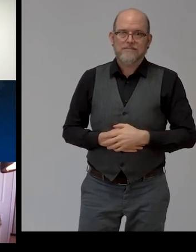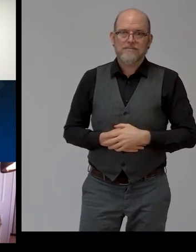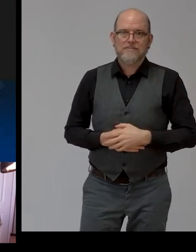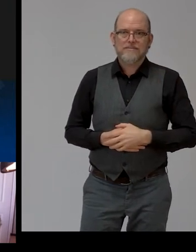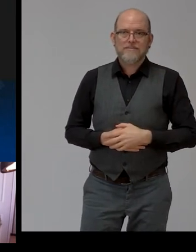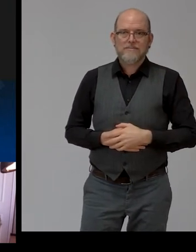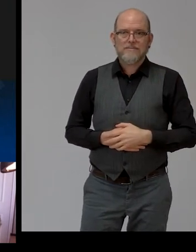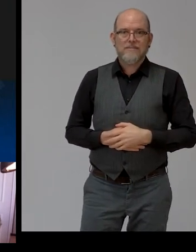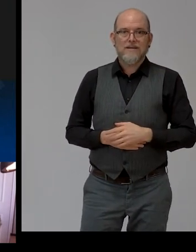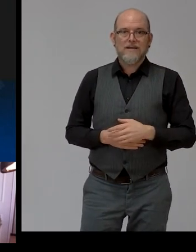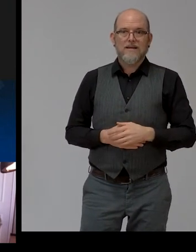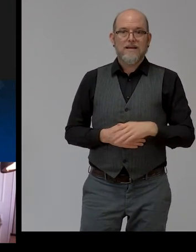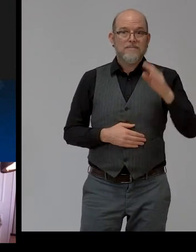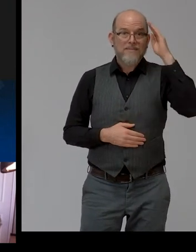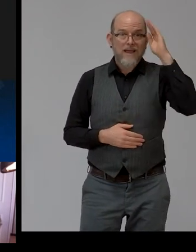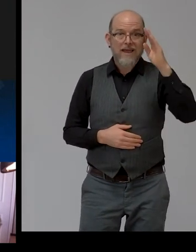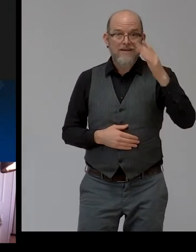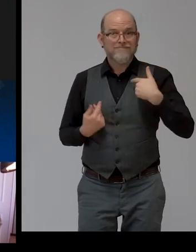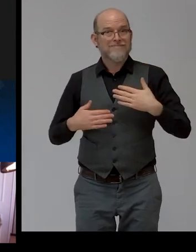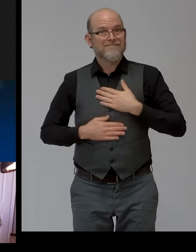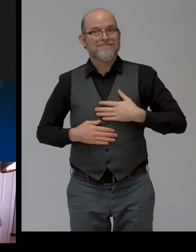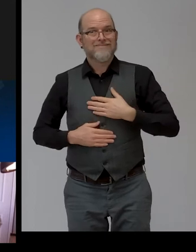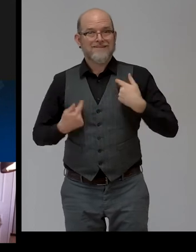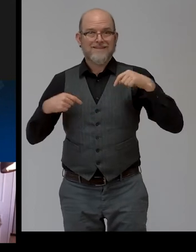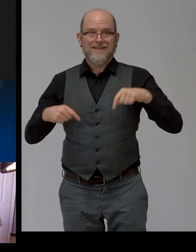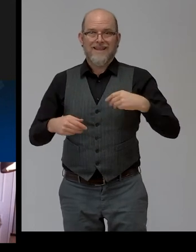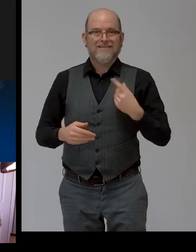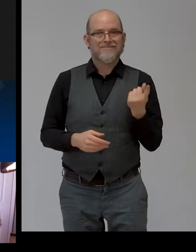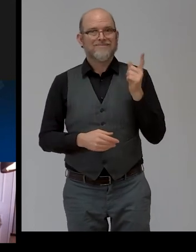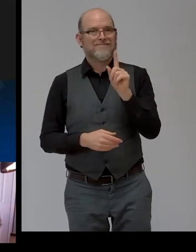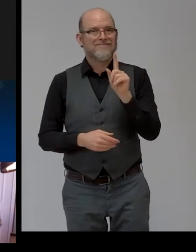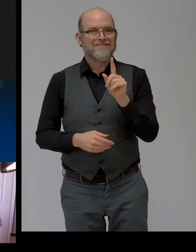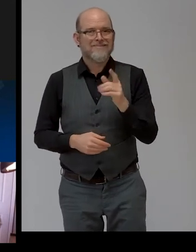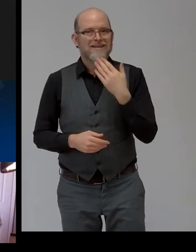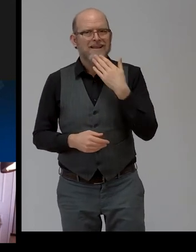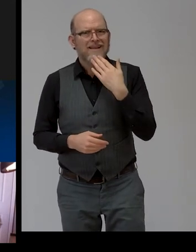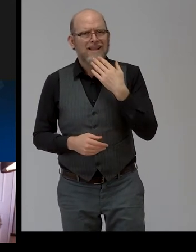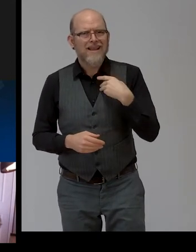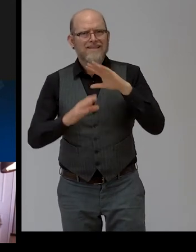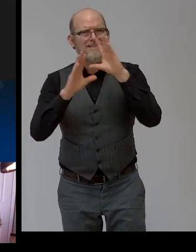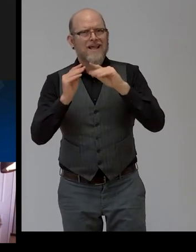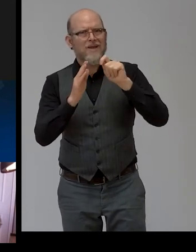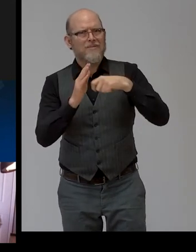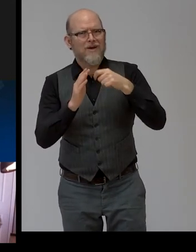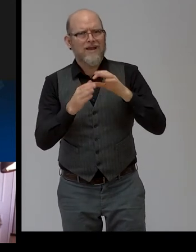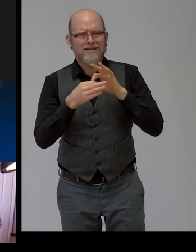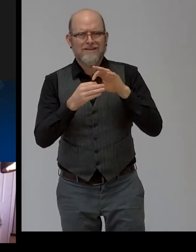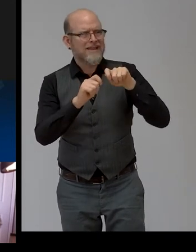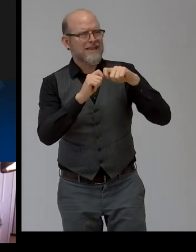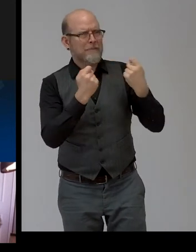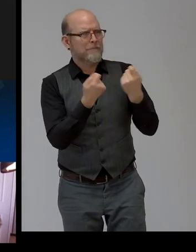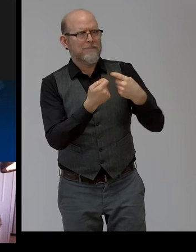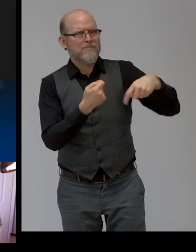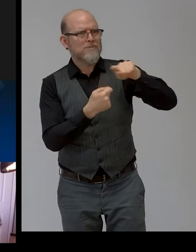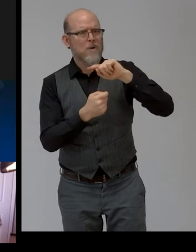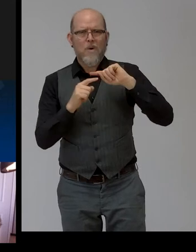Hello, everyone. I'm happy to be here with you and I'm grateful to the Zero Team project for gathering all of us together here.